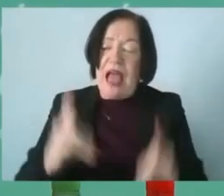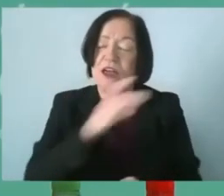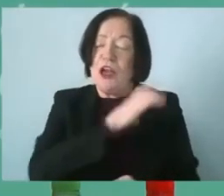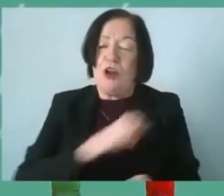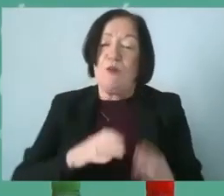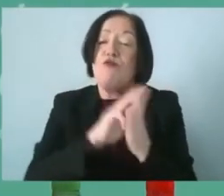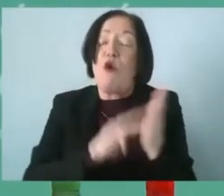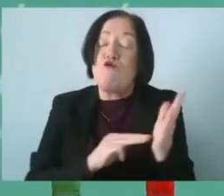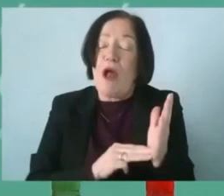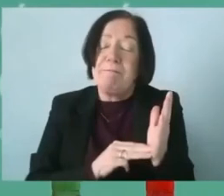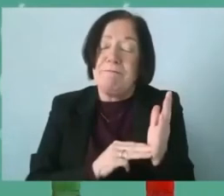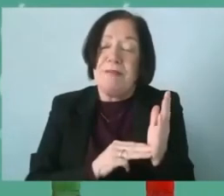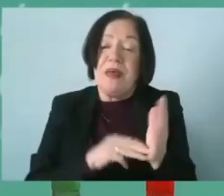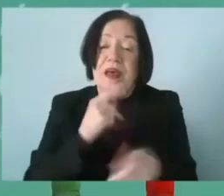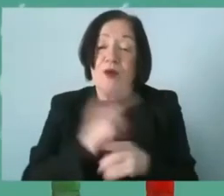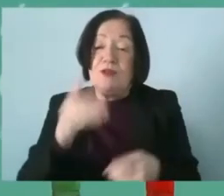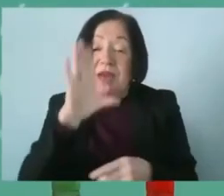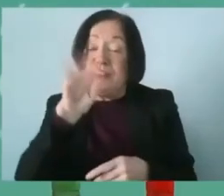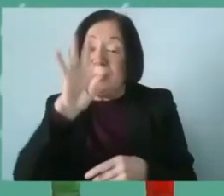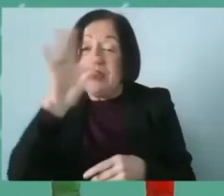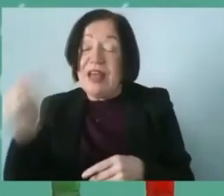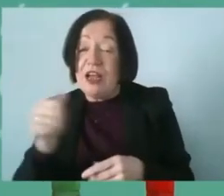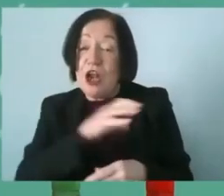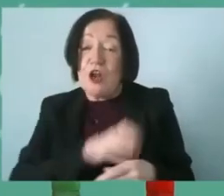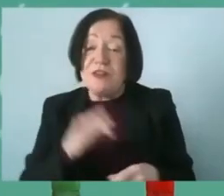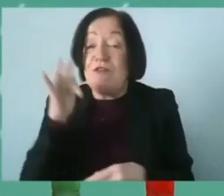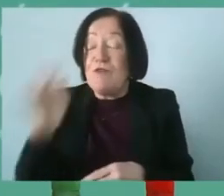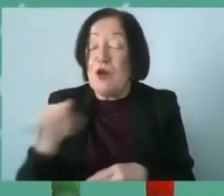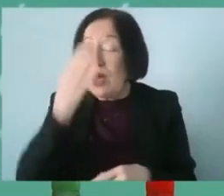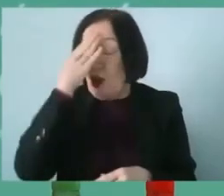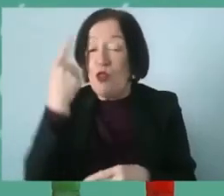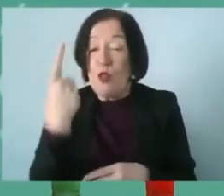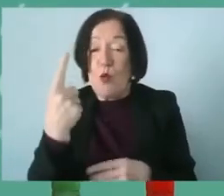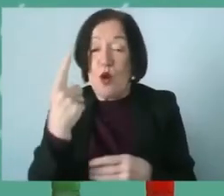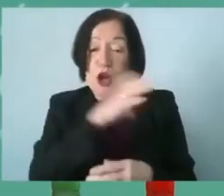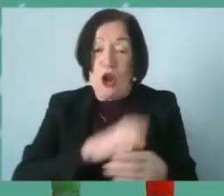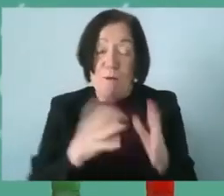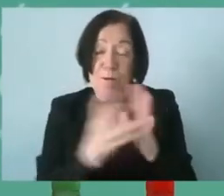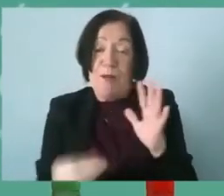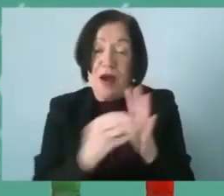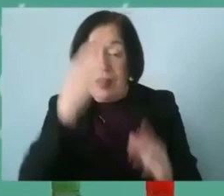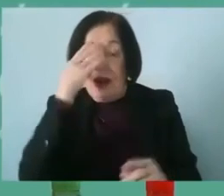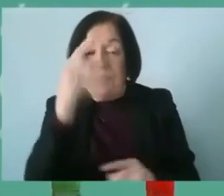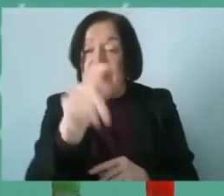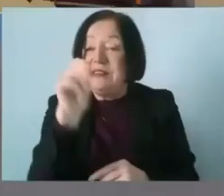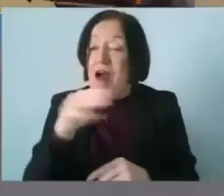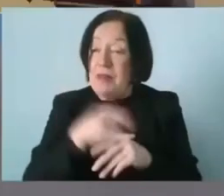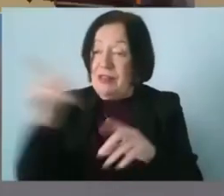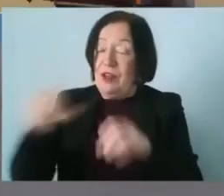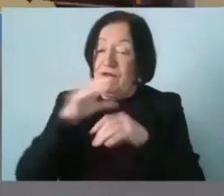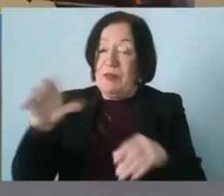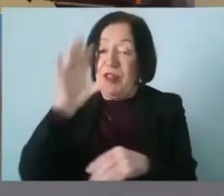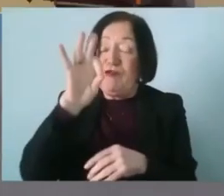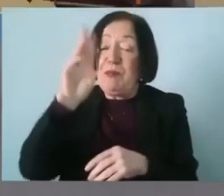in terms of will there be lgfa clubs in the future i know the one club model and i know it's i know tom's in the audience from the gpa also